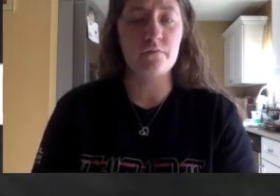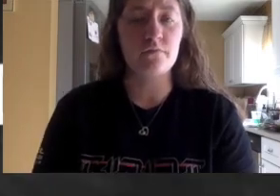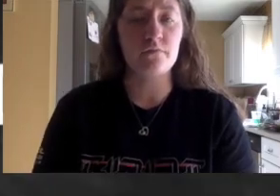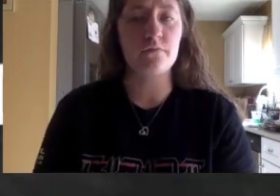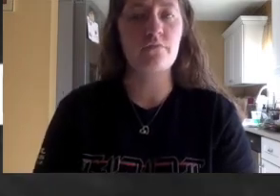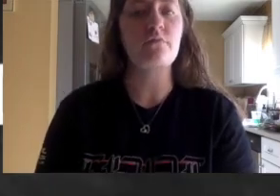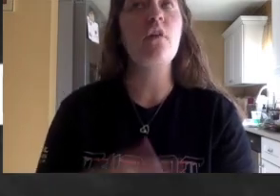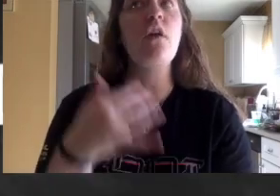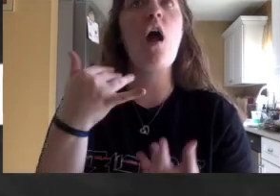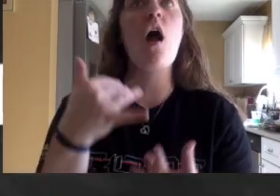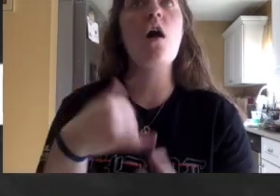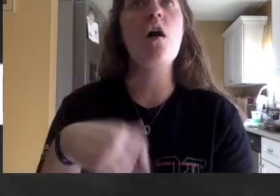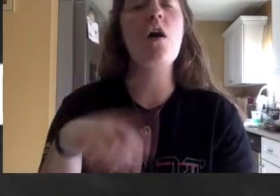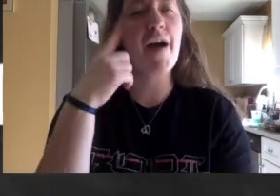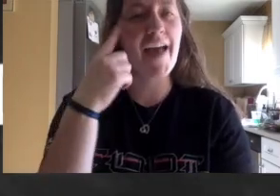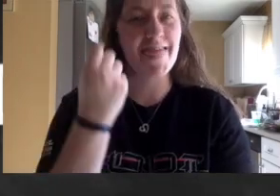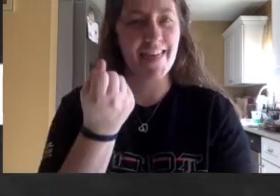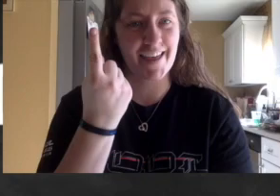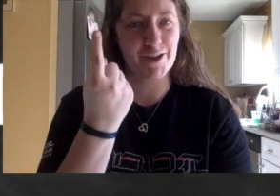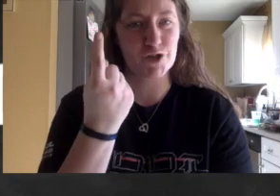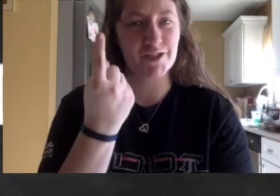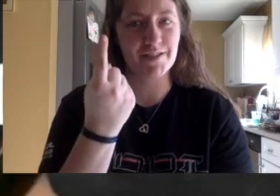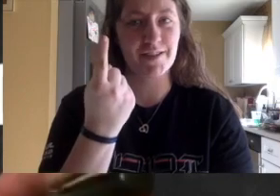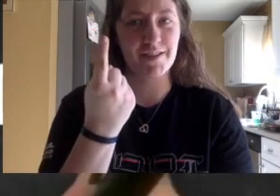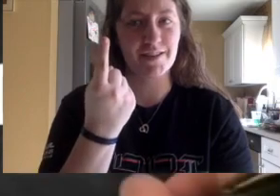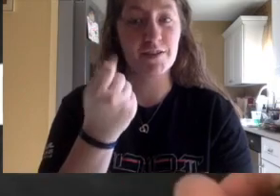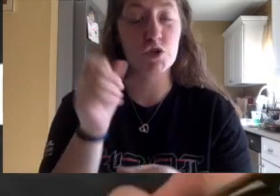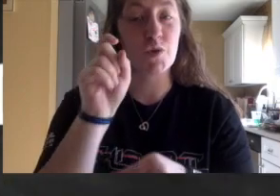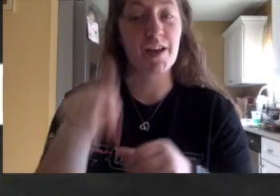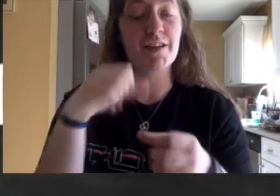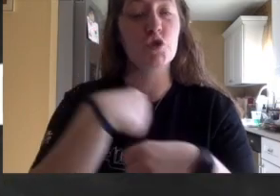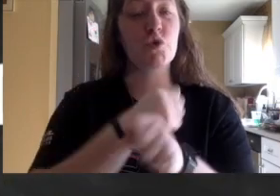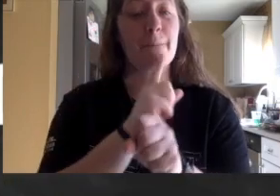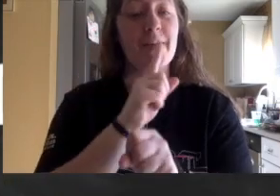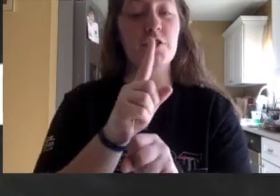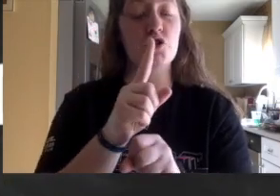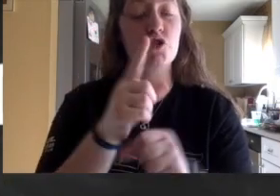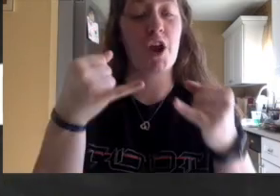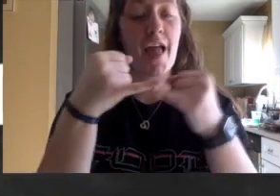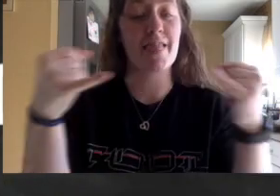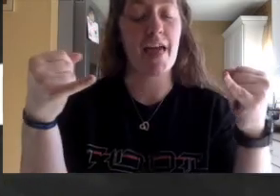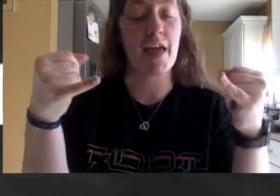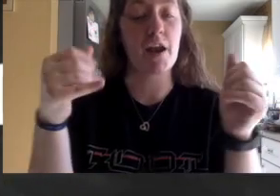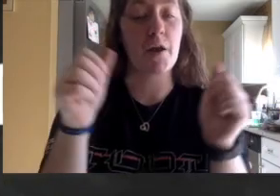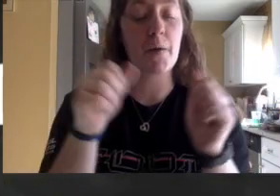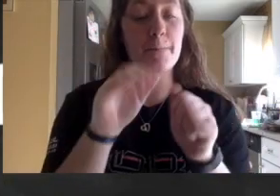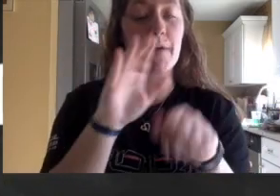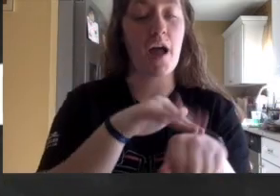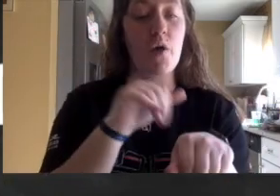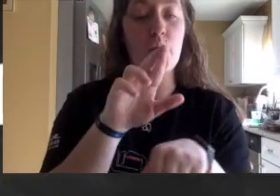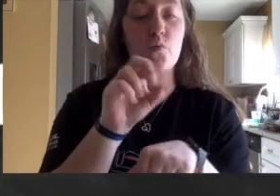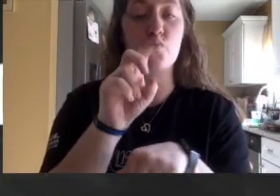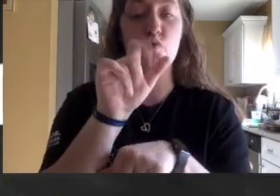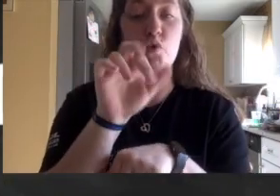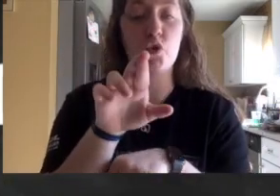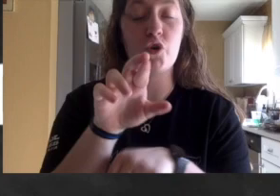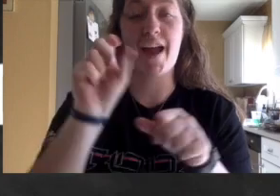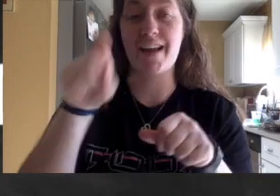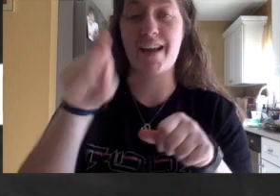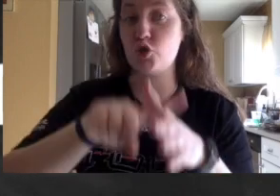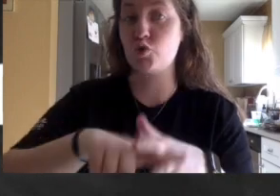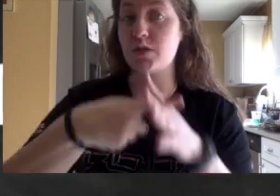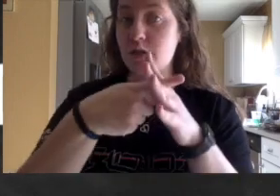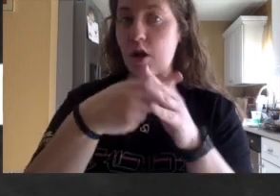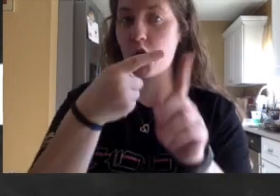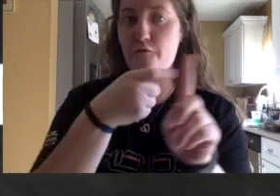Oh, I think I understand. So I have to make sure I line up the object with the ruler. I have to start right